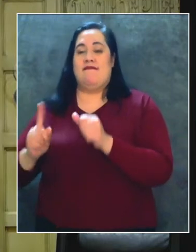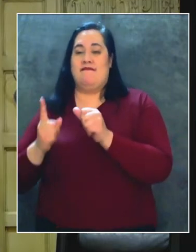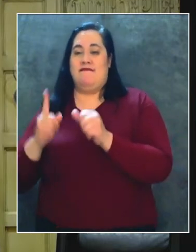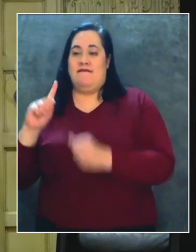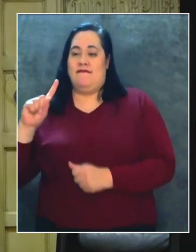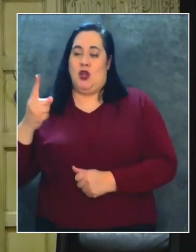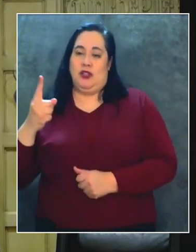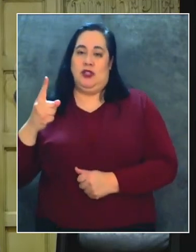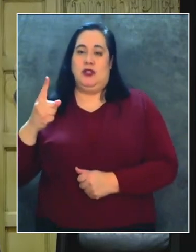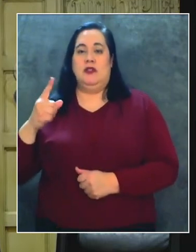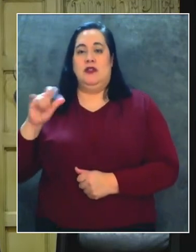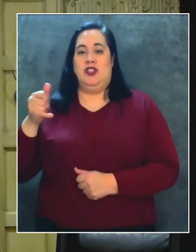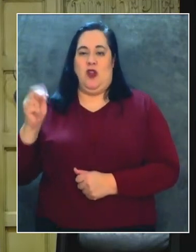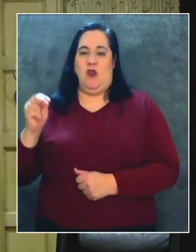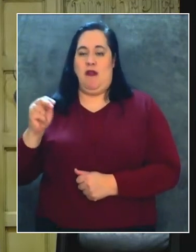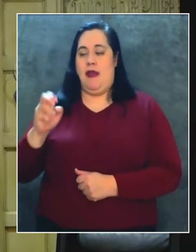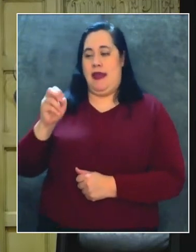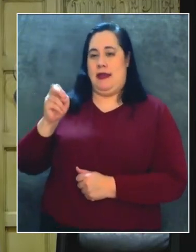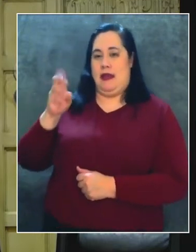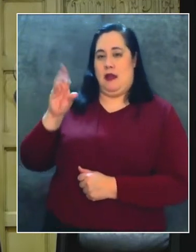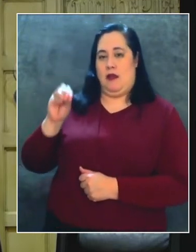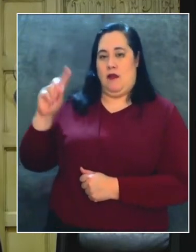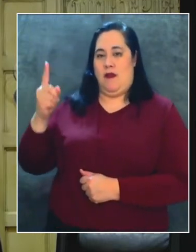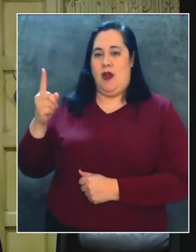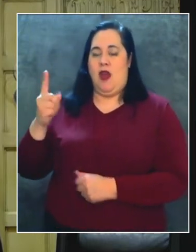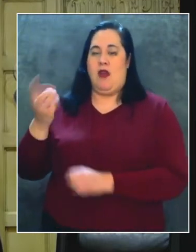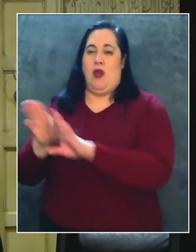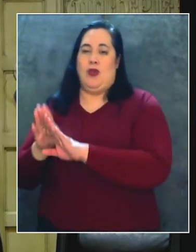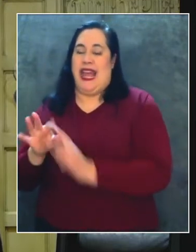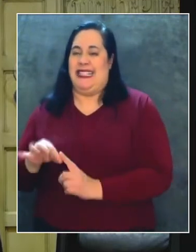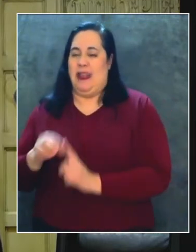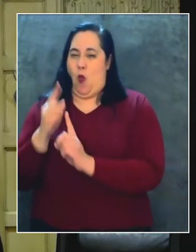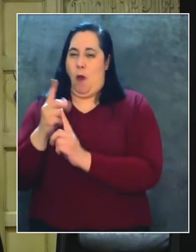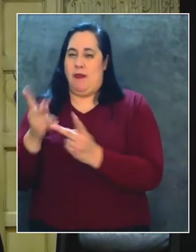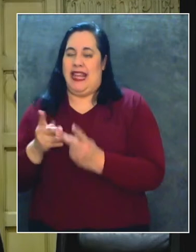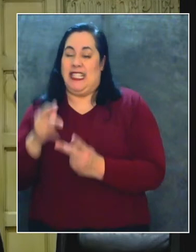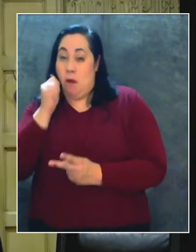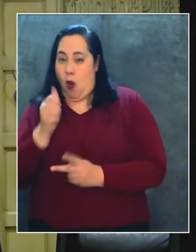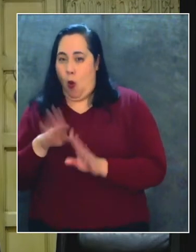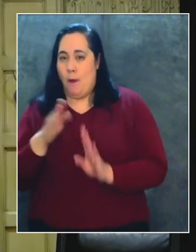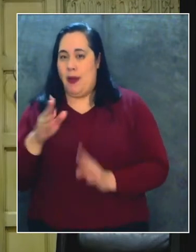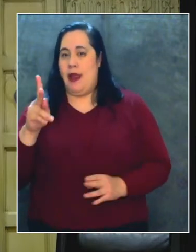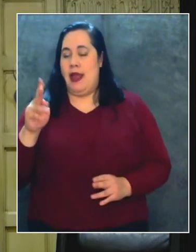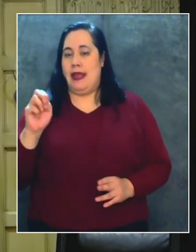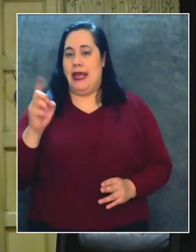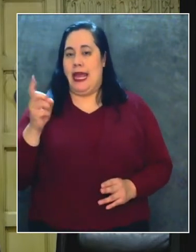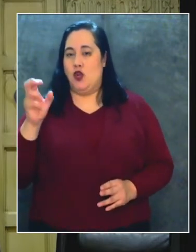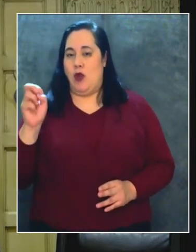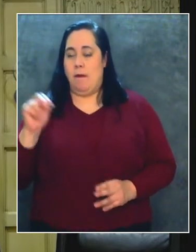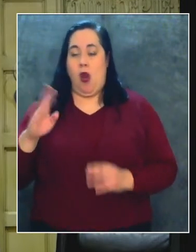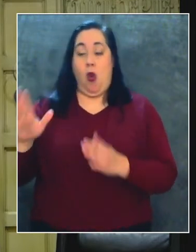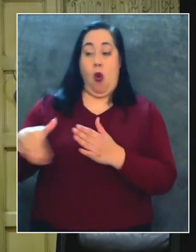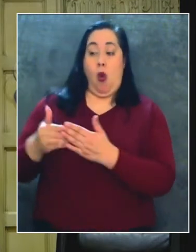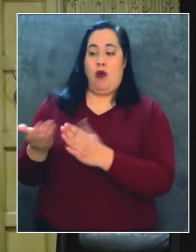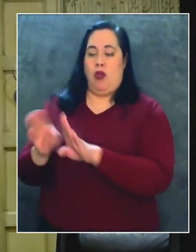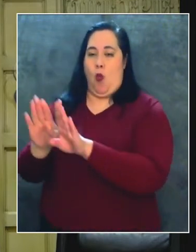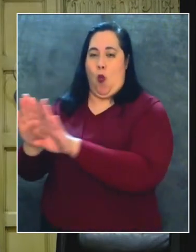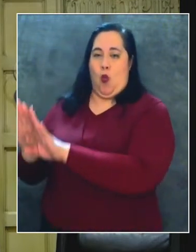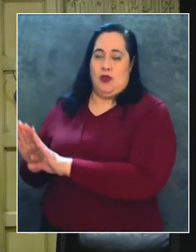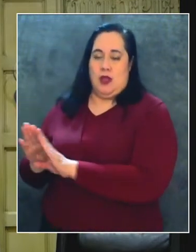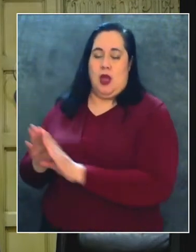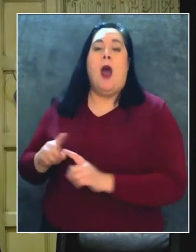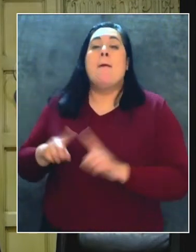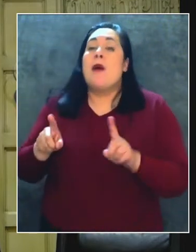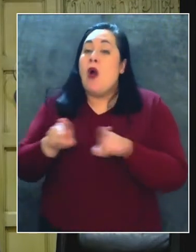enero, con la excepción de Kendrick, el sitio de Kendrick mañana. Además, les comparto que